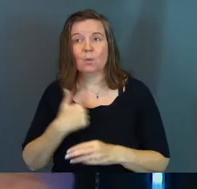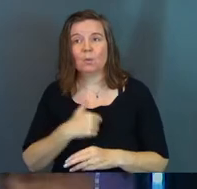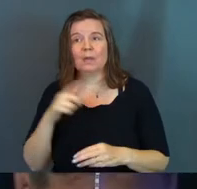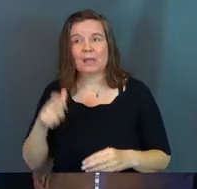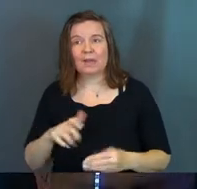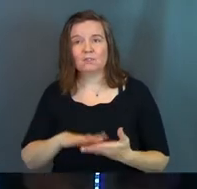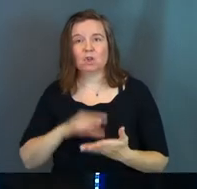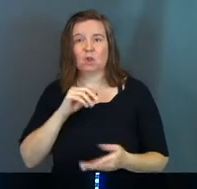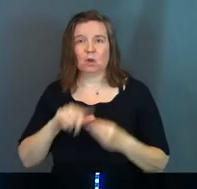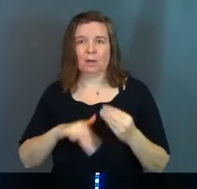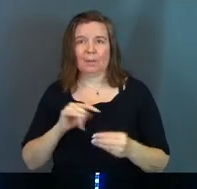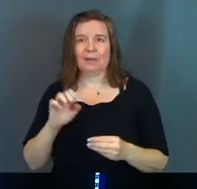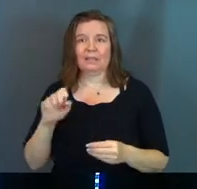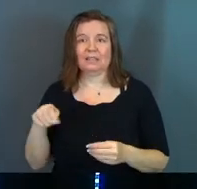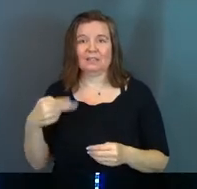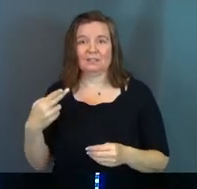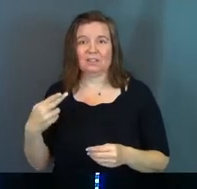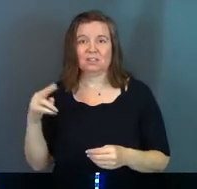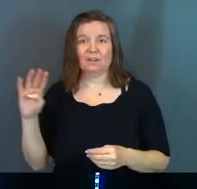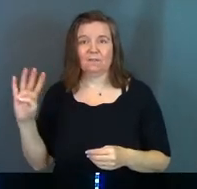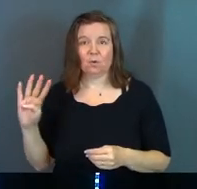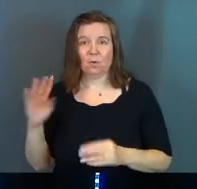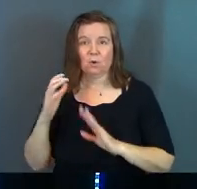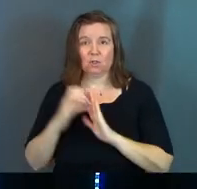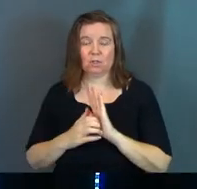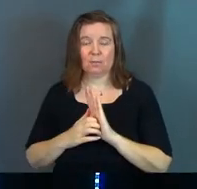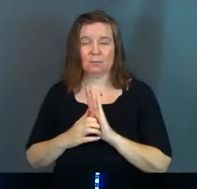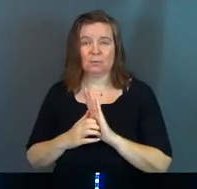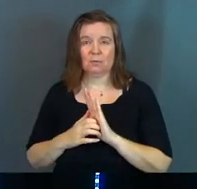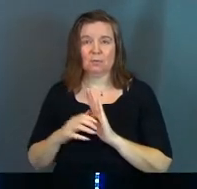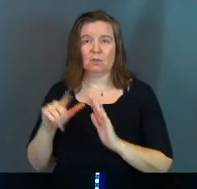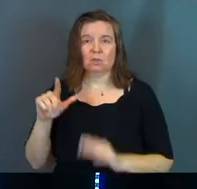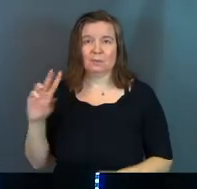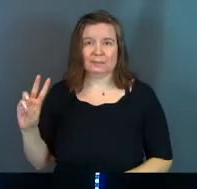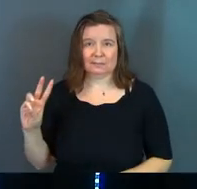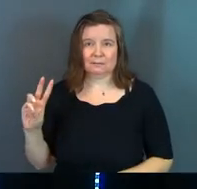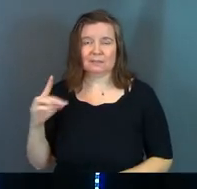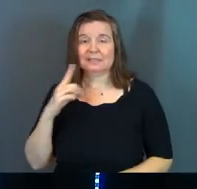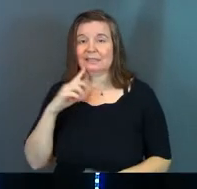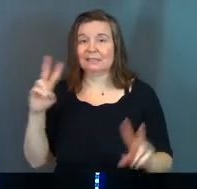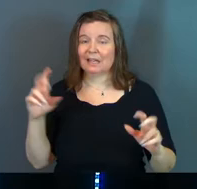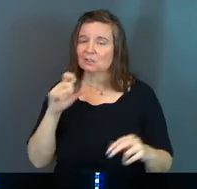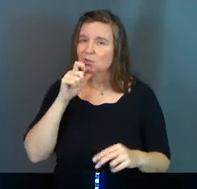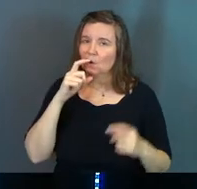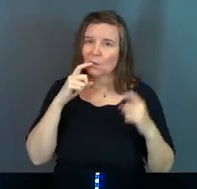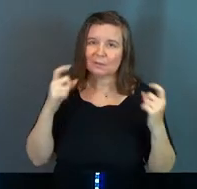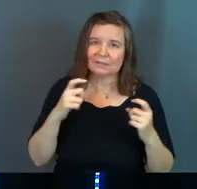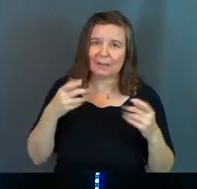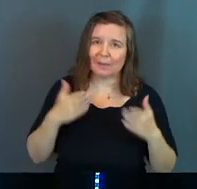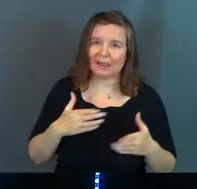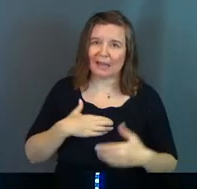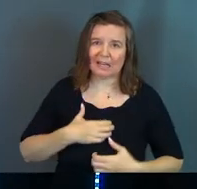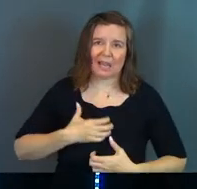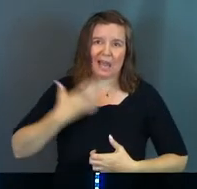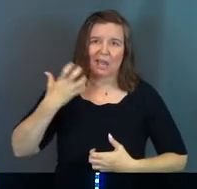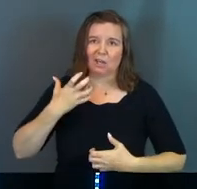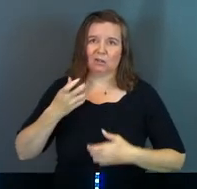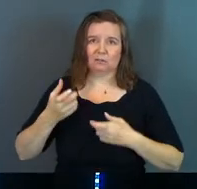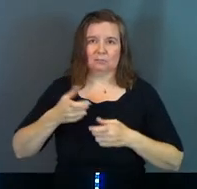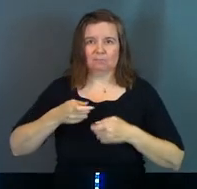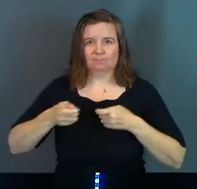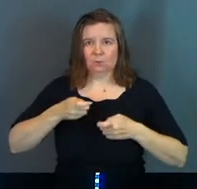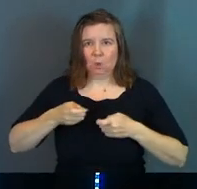we have to learn about it. Ephesians 4 chapter 2 or verse 26. It says, don't sin by letting anger control you.